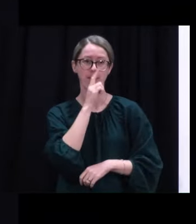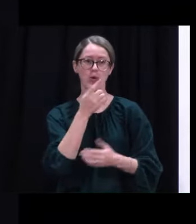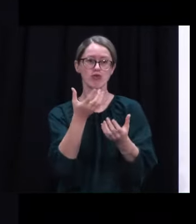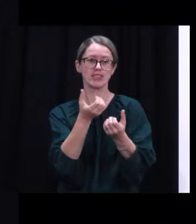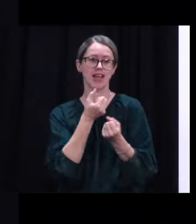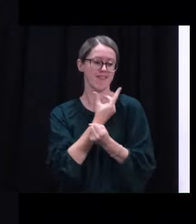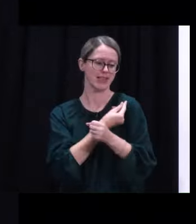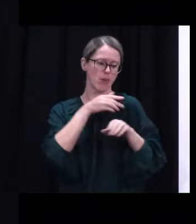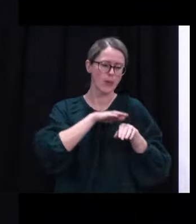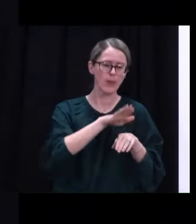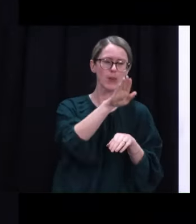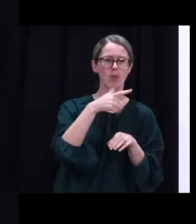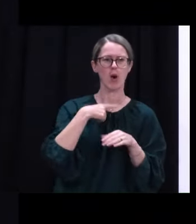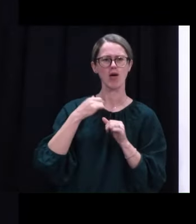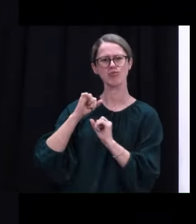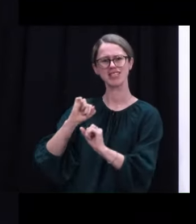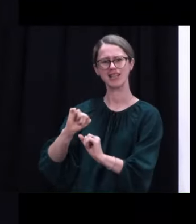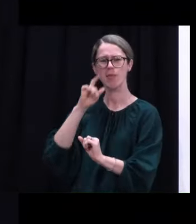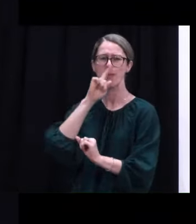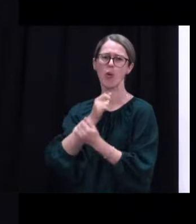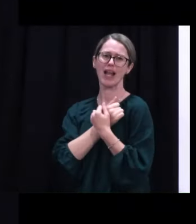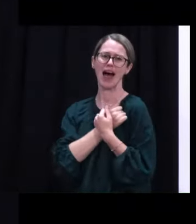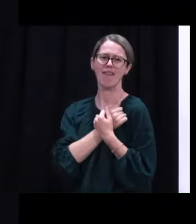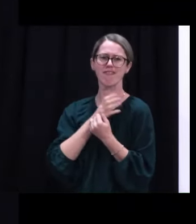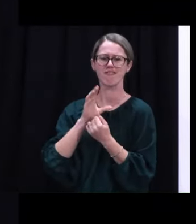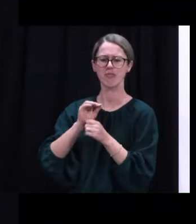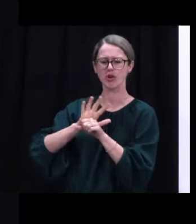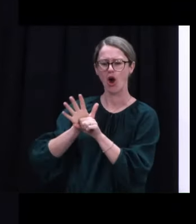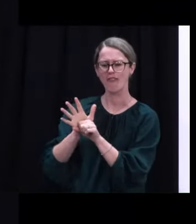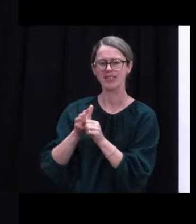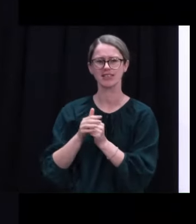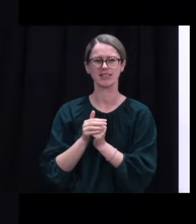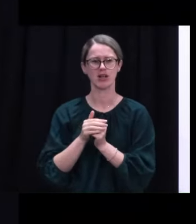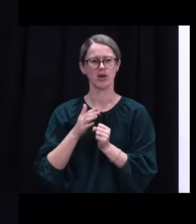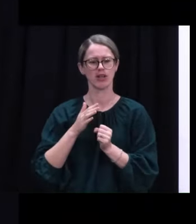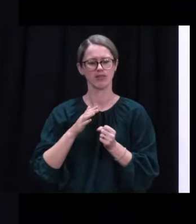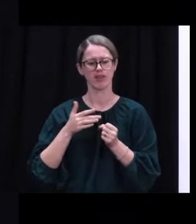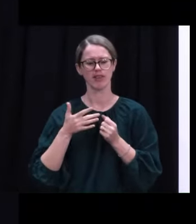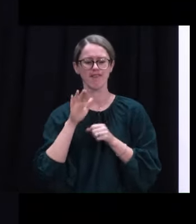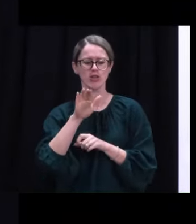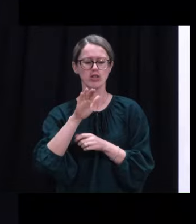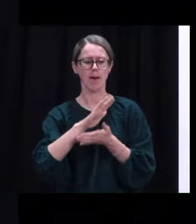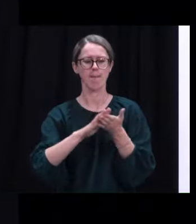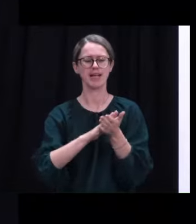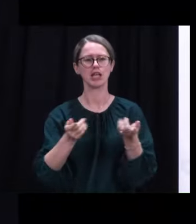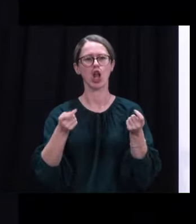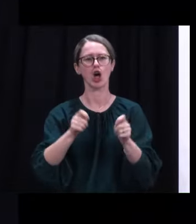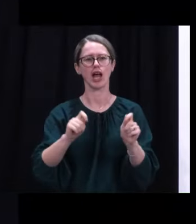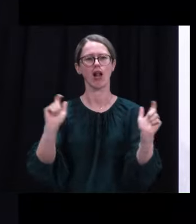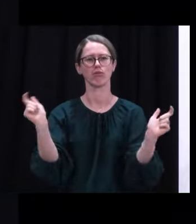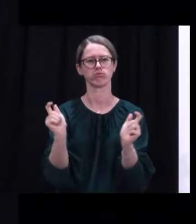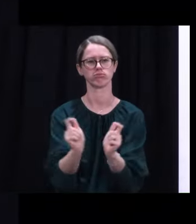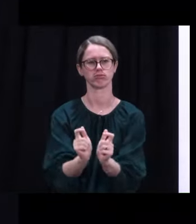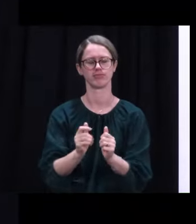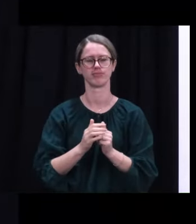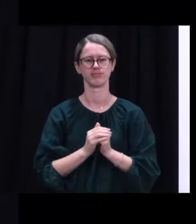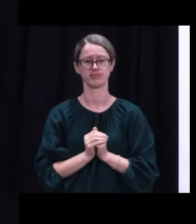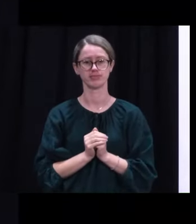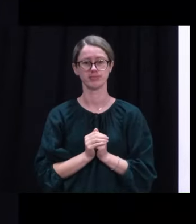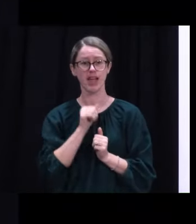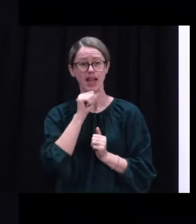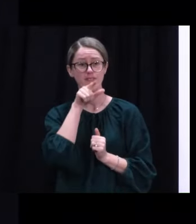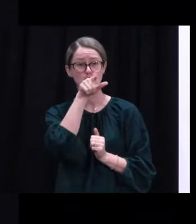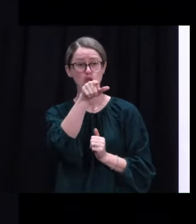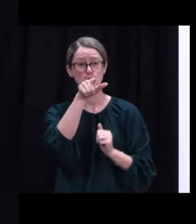so we can protect our loved ones from COVID, avoid having to use Level 4 lockdowns in the future. If you